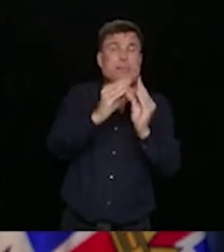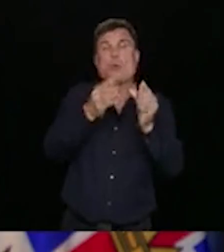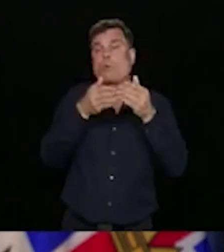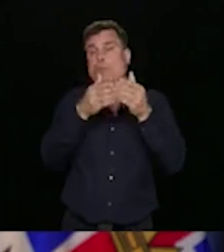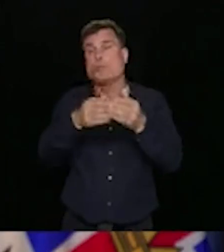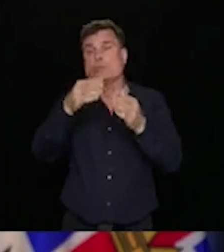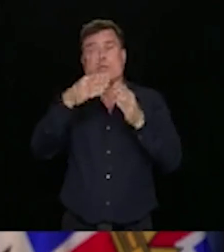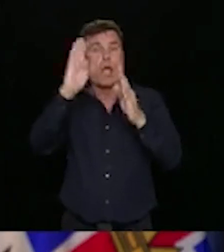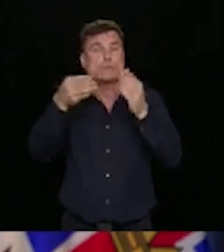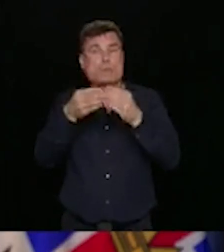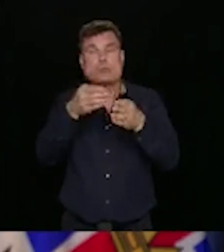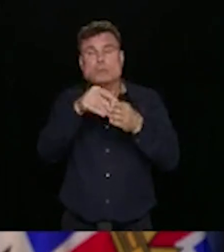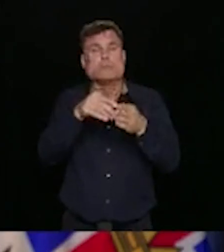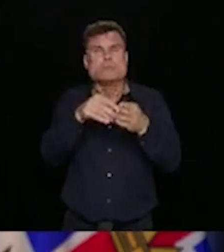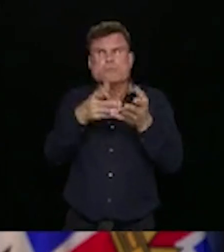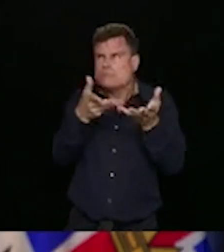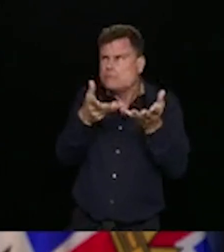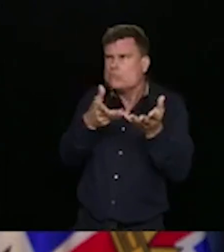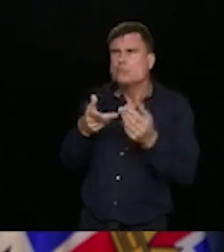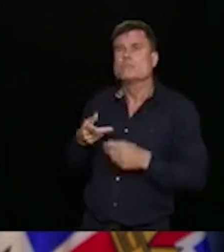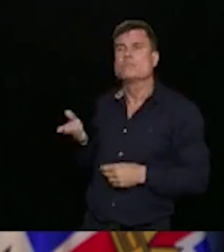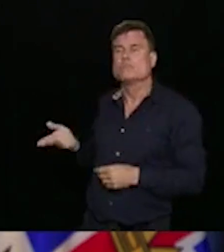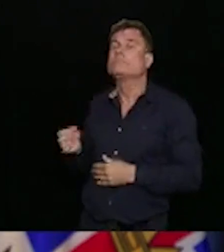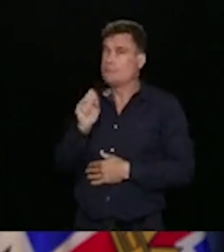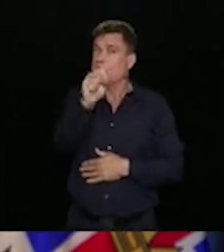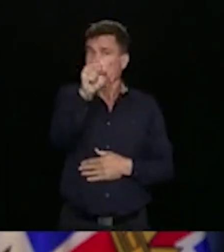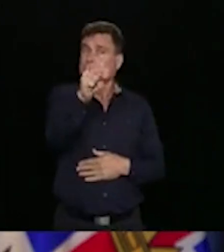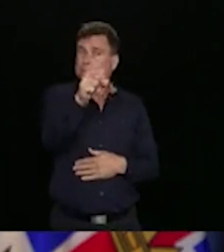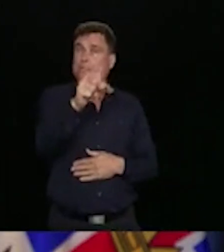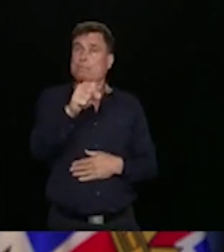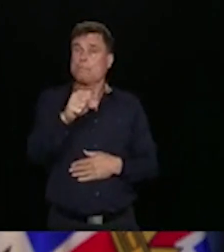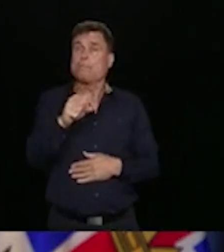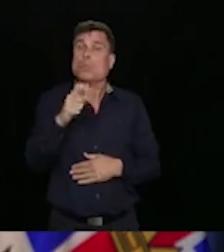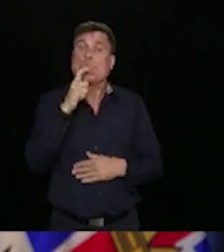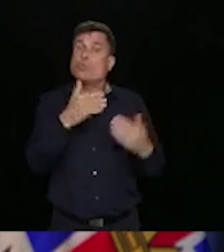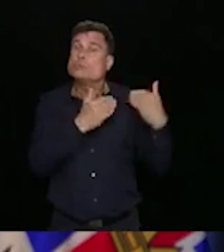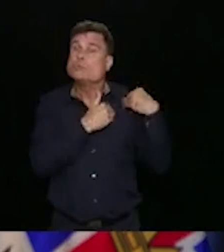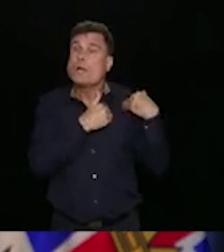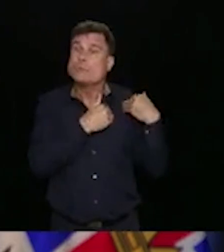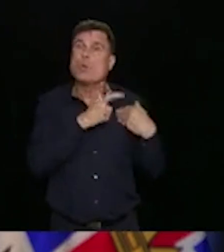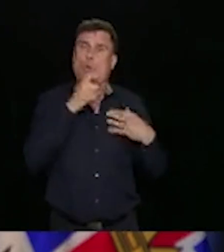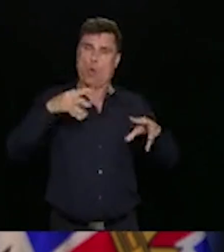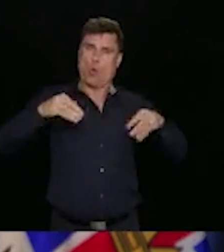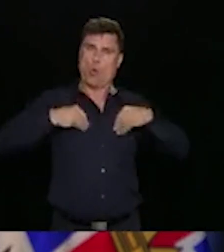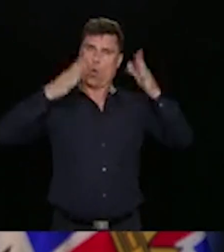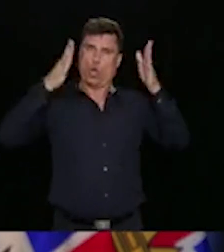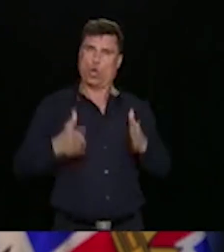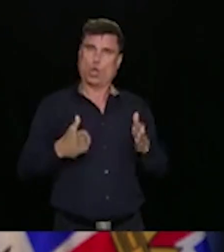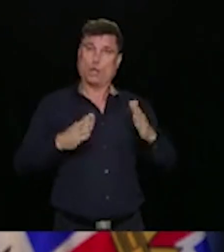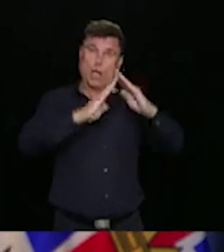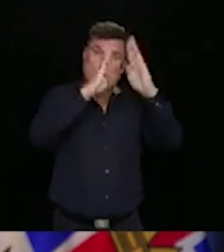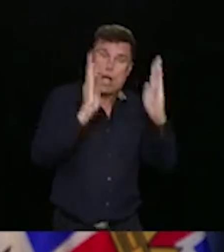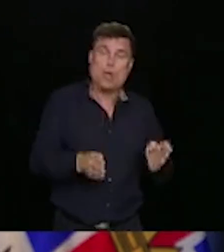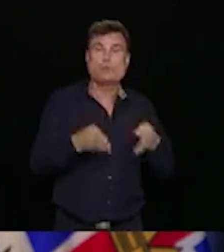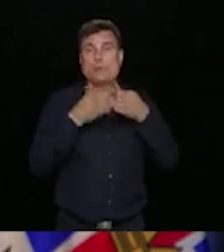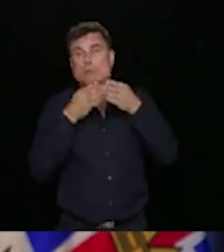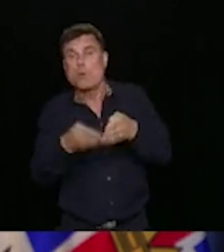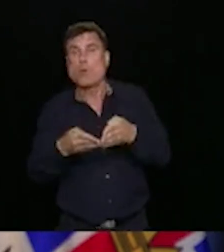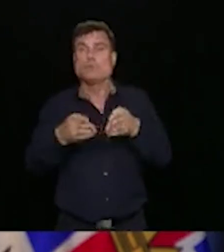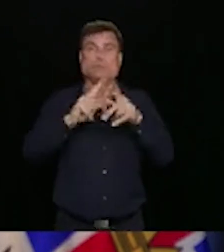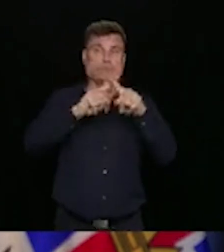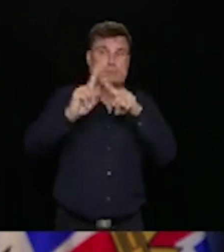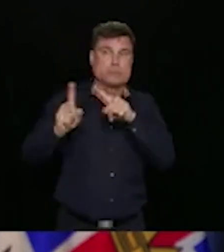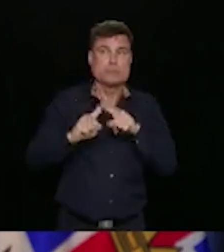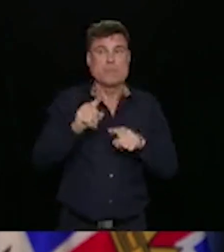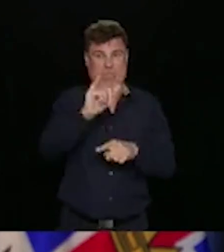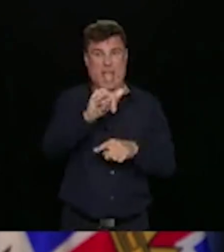As with most of our orders, the onus falls on the owner operators to ensure that the restrictions are